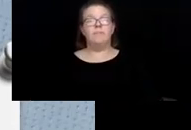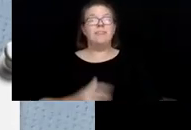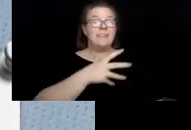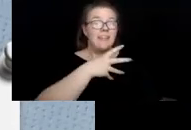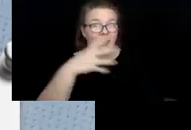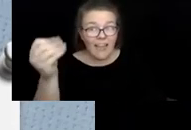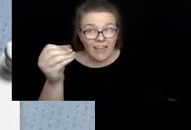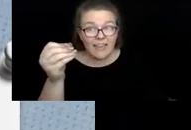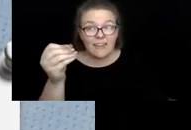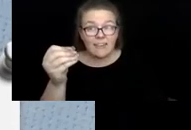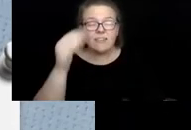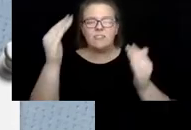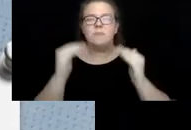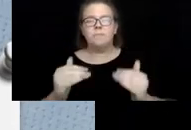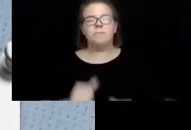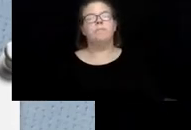next slide.